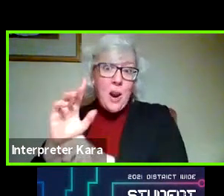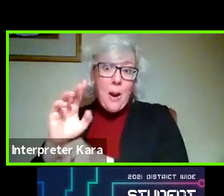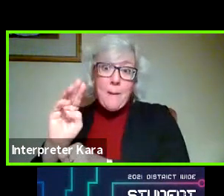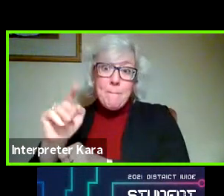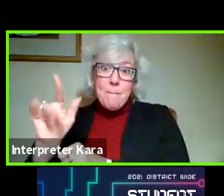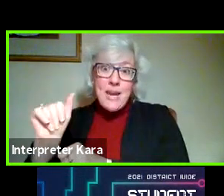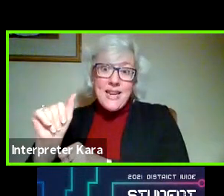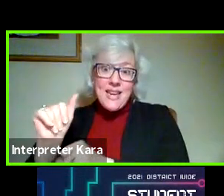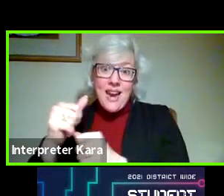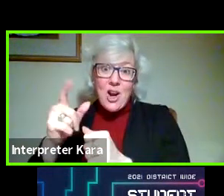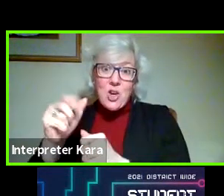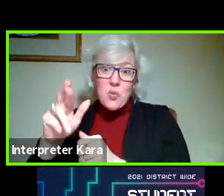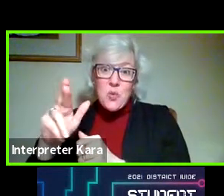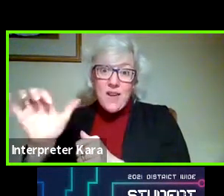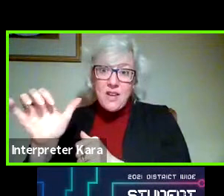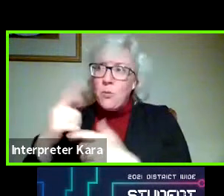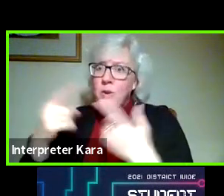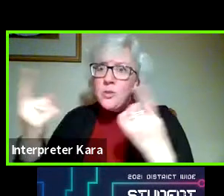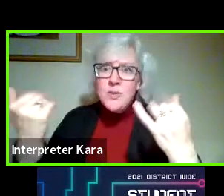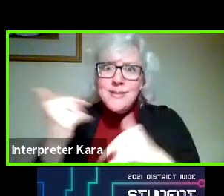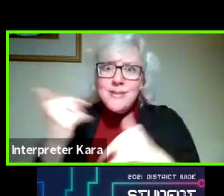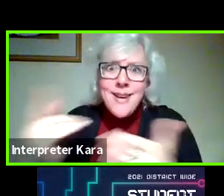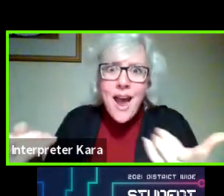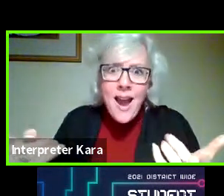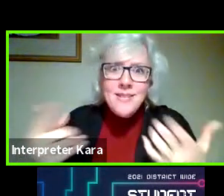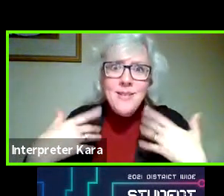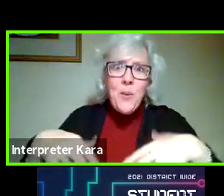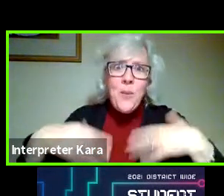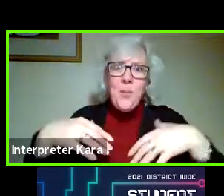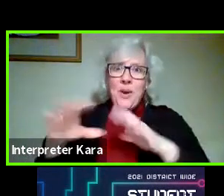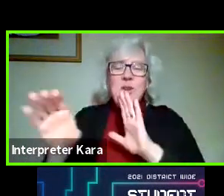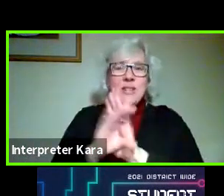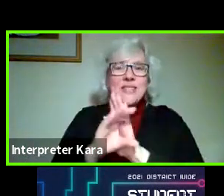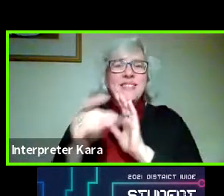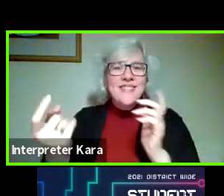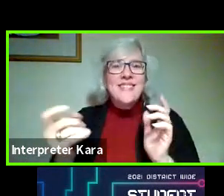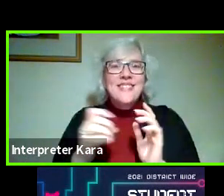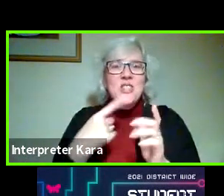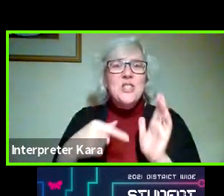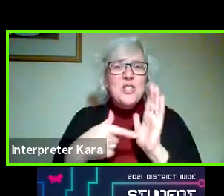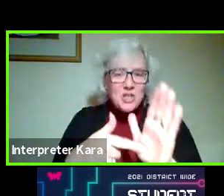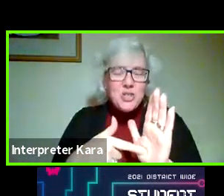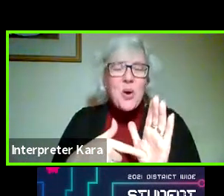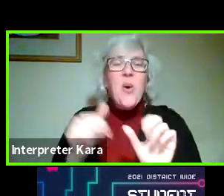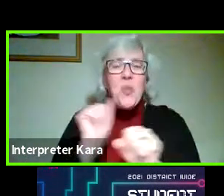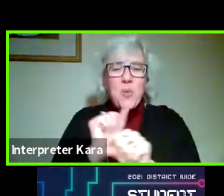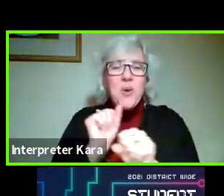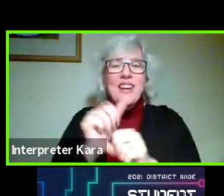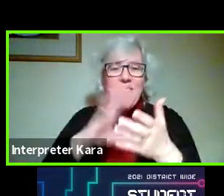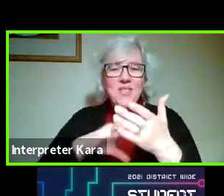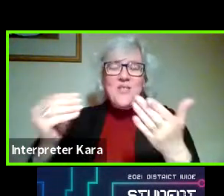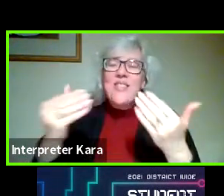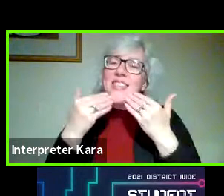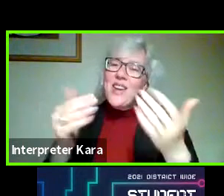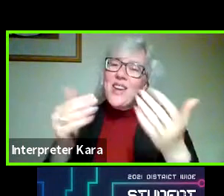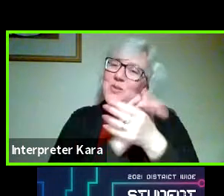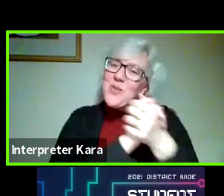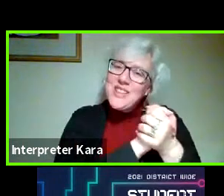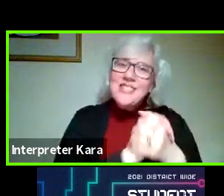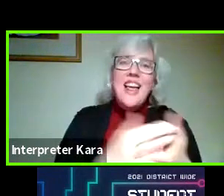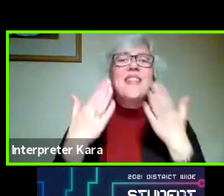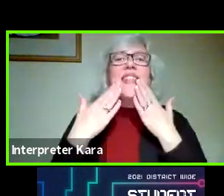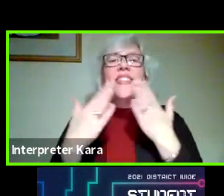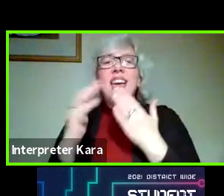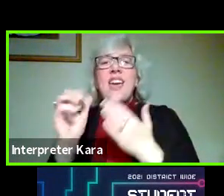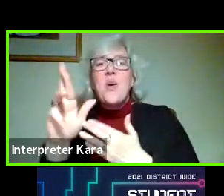media graphics, because what you put together tonight is quite an example of how we can showcase our students' work. Congratulations. Thank